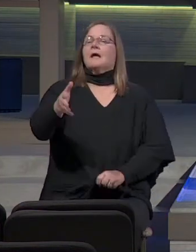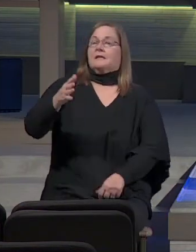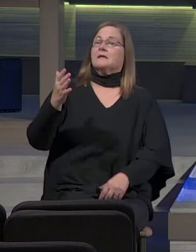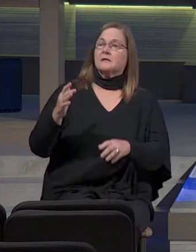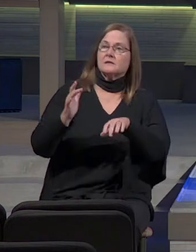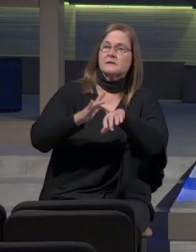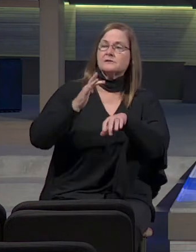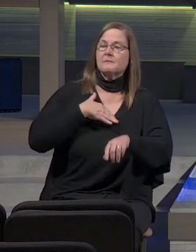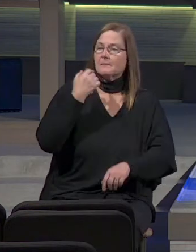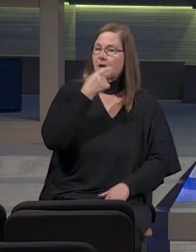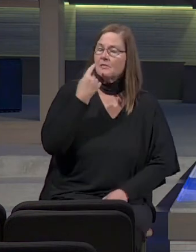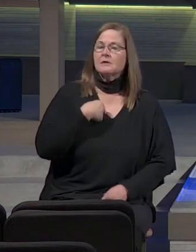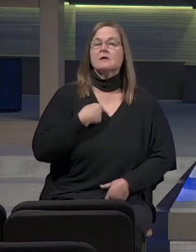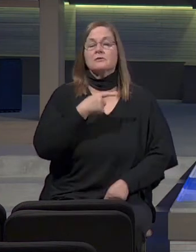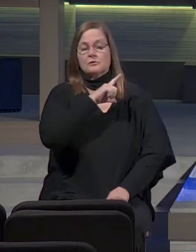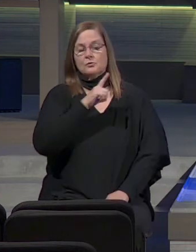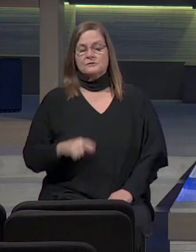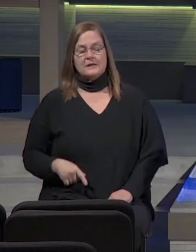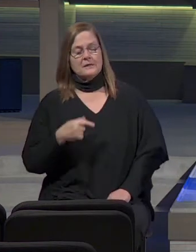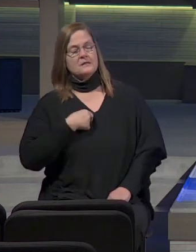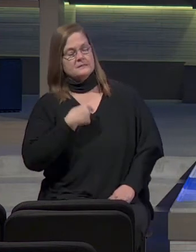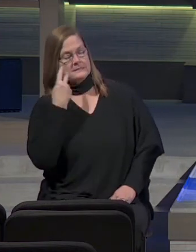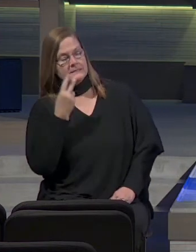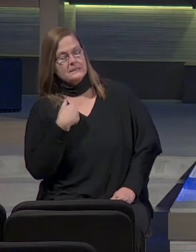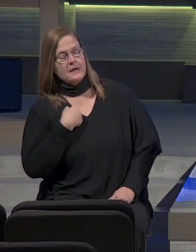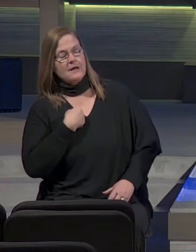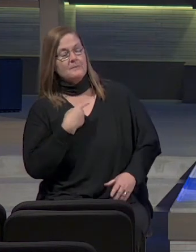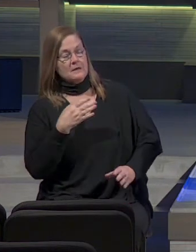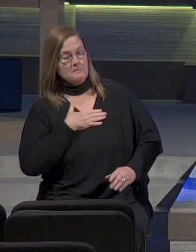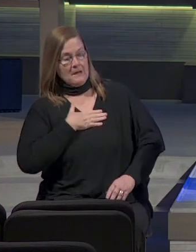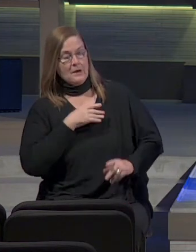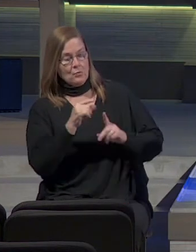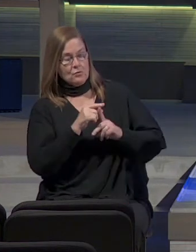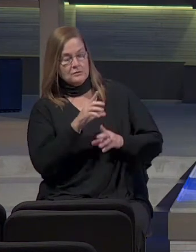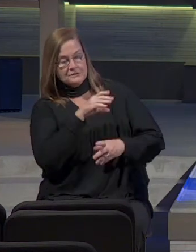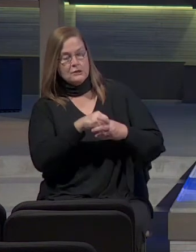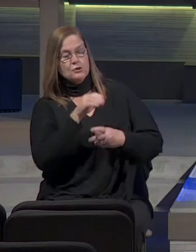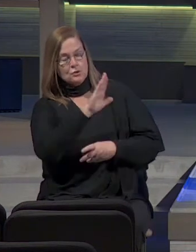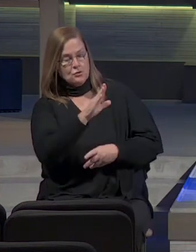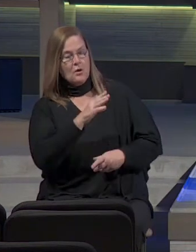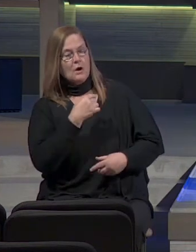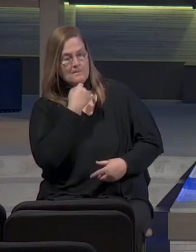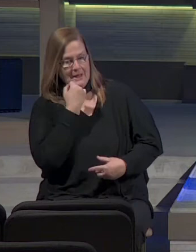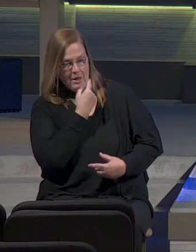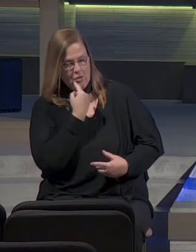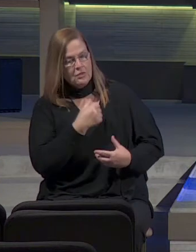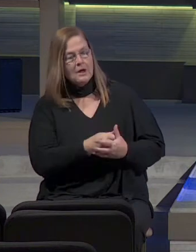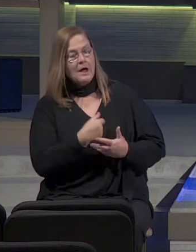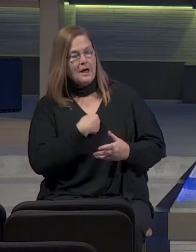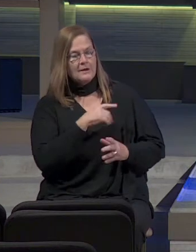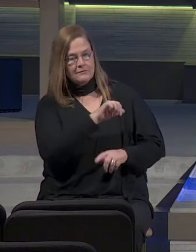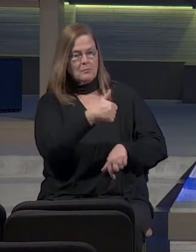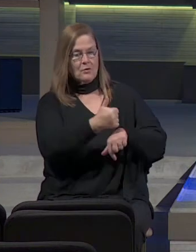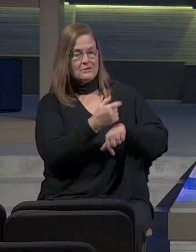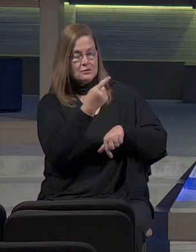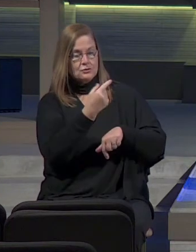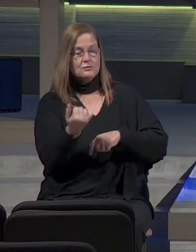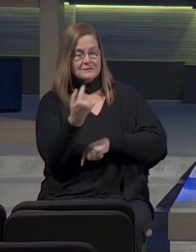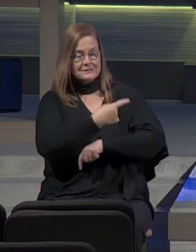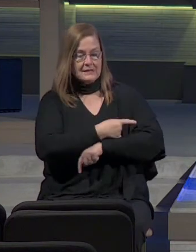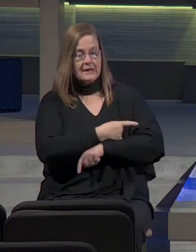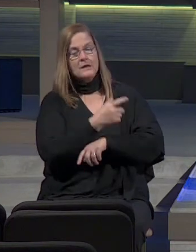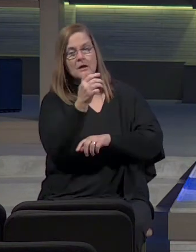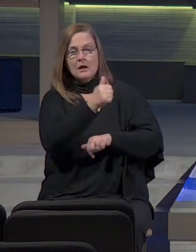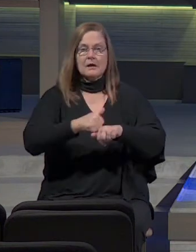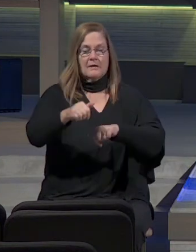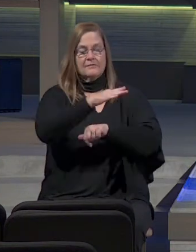me, Behold, I have put my words in your mouth. See, I have appointed you this day over the nations and over the kingdoms to pluck up